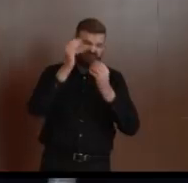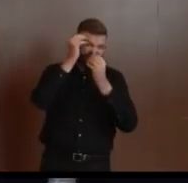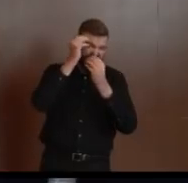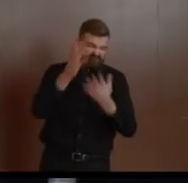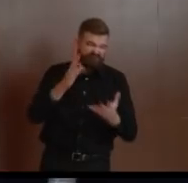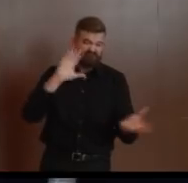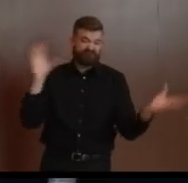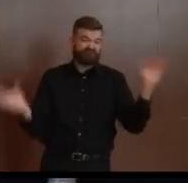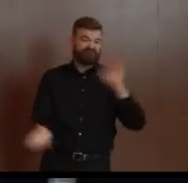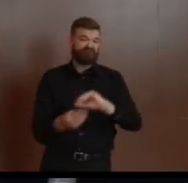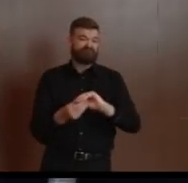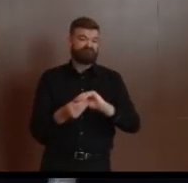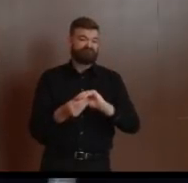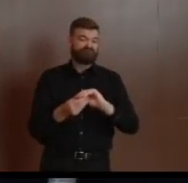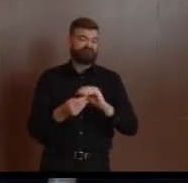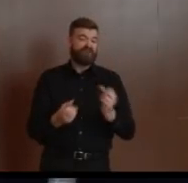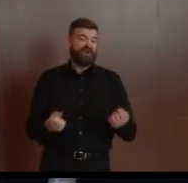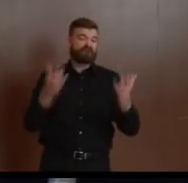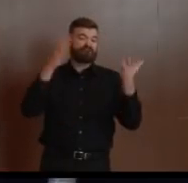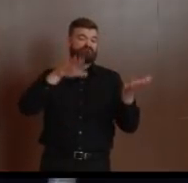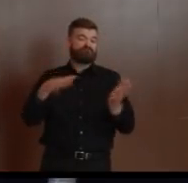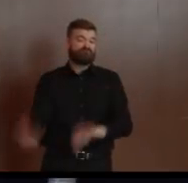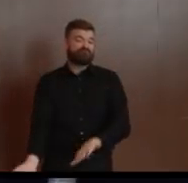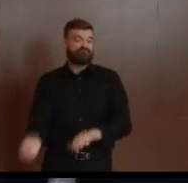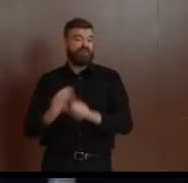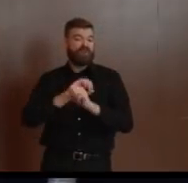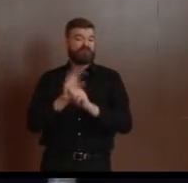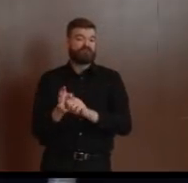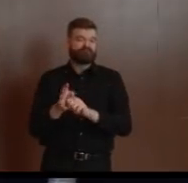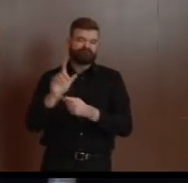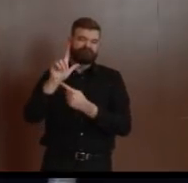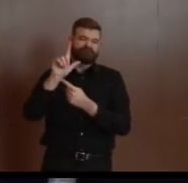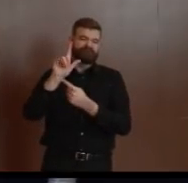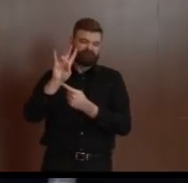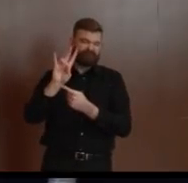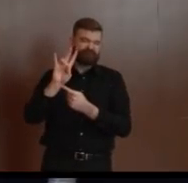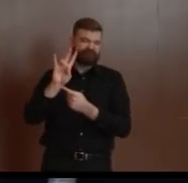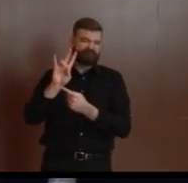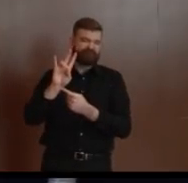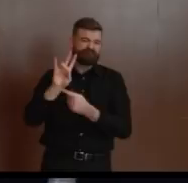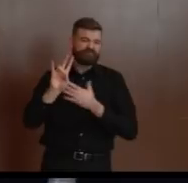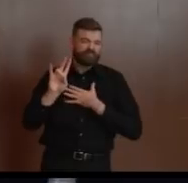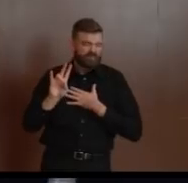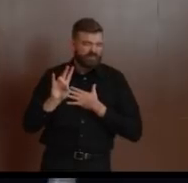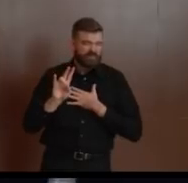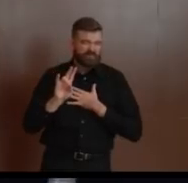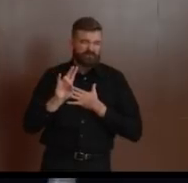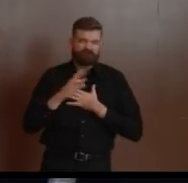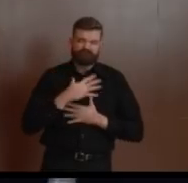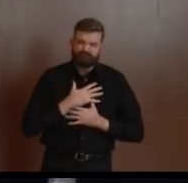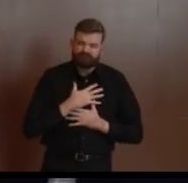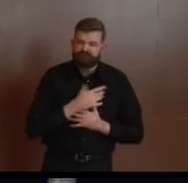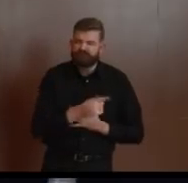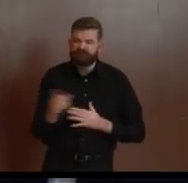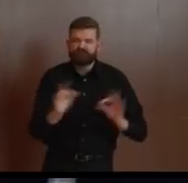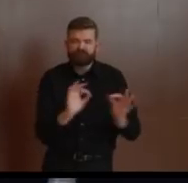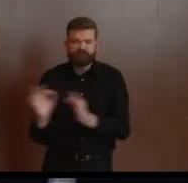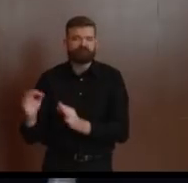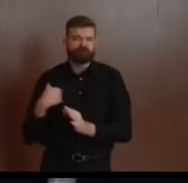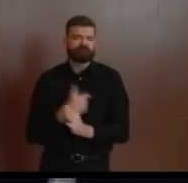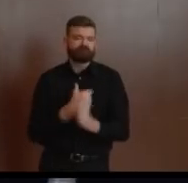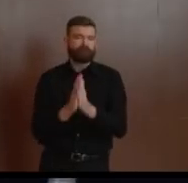send our thoughts, prayers, and condolences to the families. The information I have right now, five of those